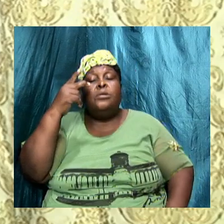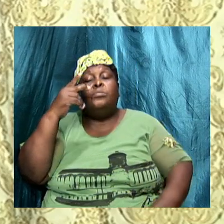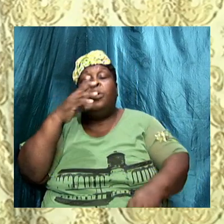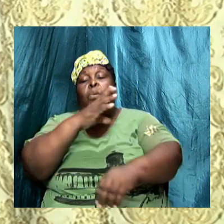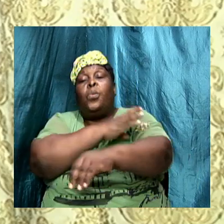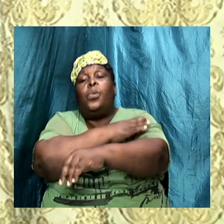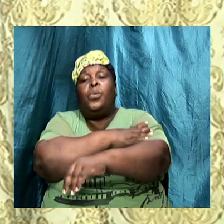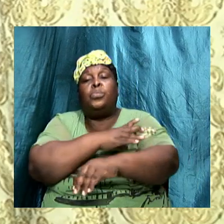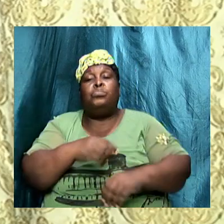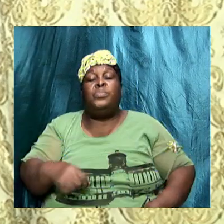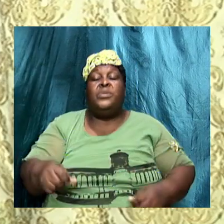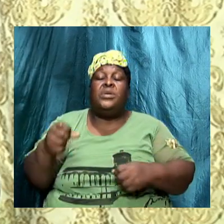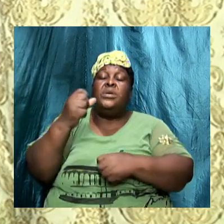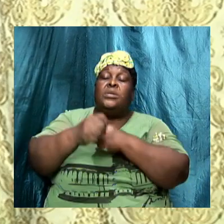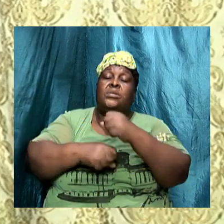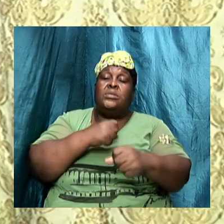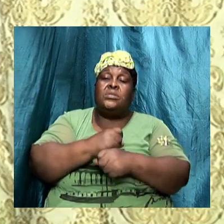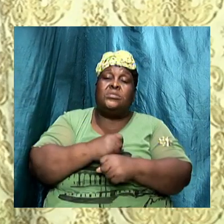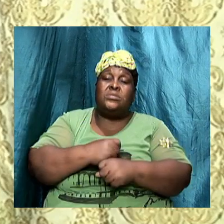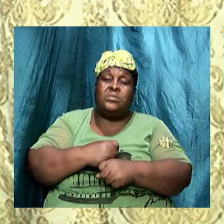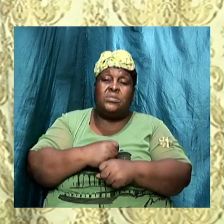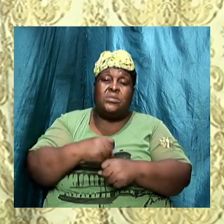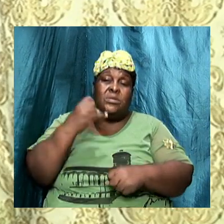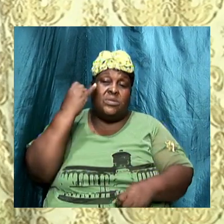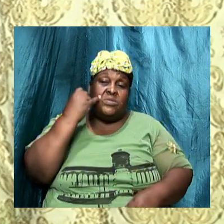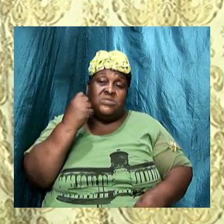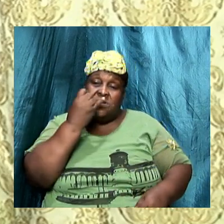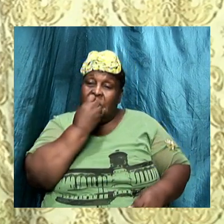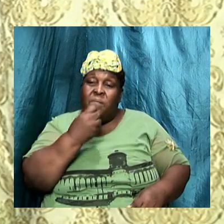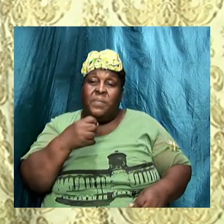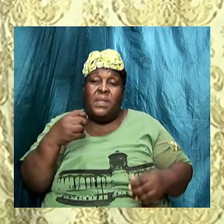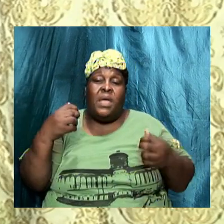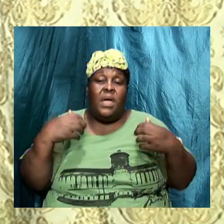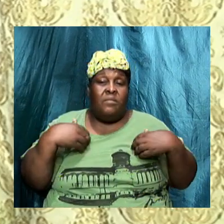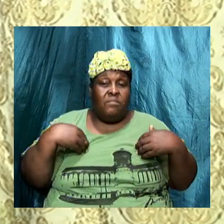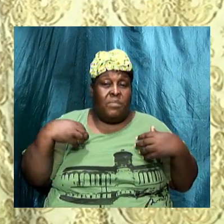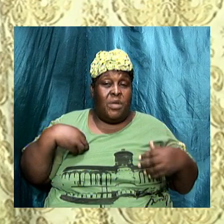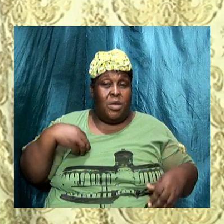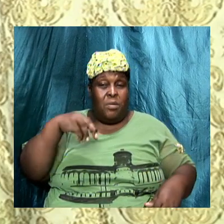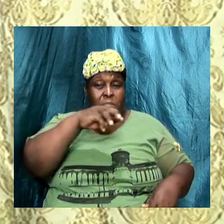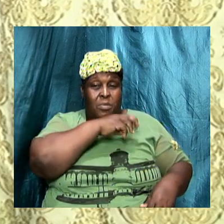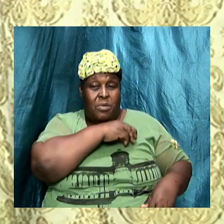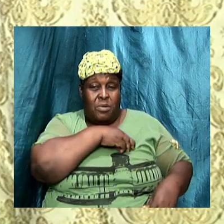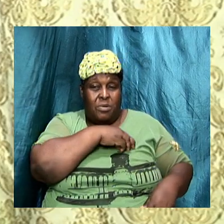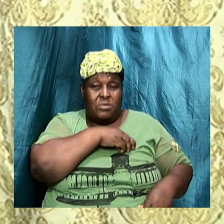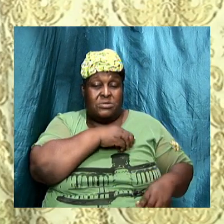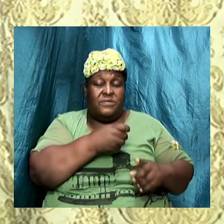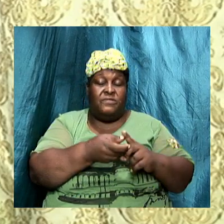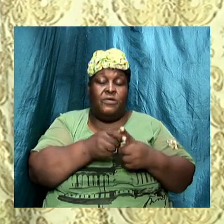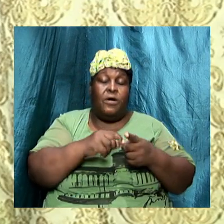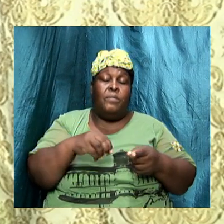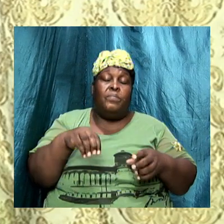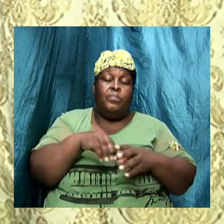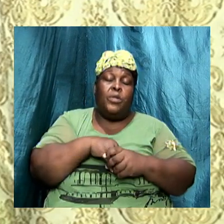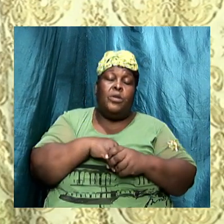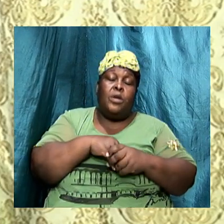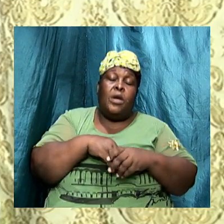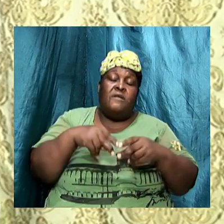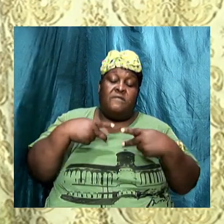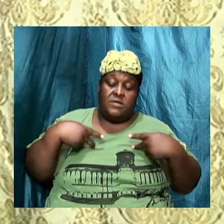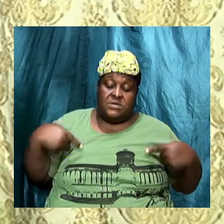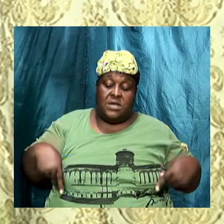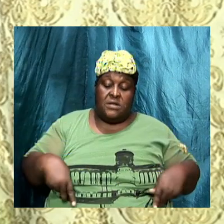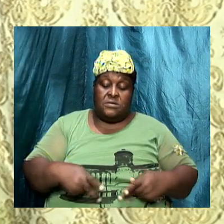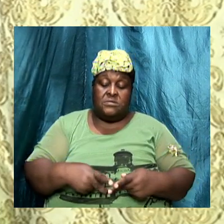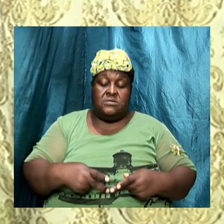Israel had members from both the Sadducees and the Pharisees the